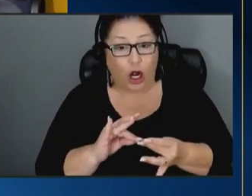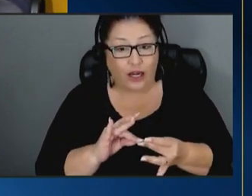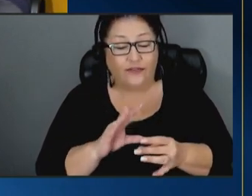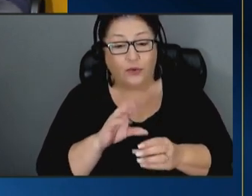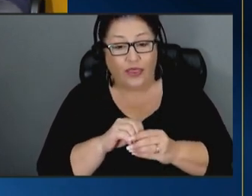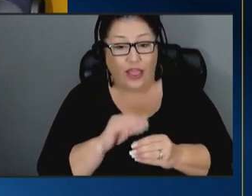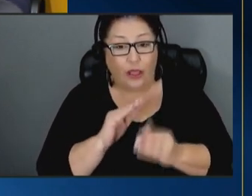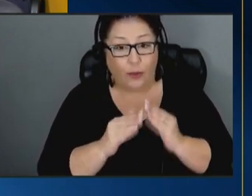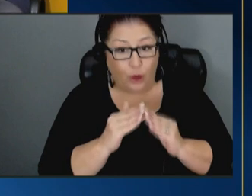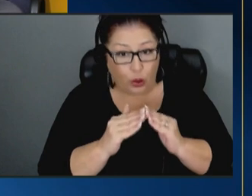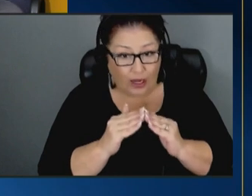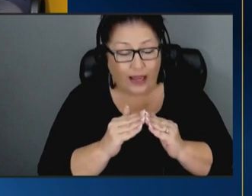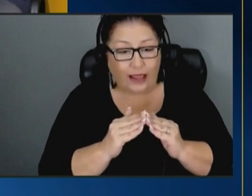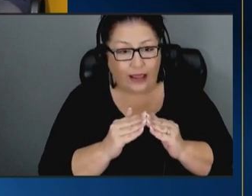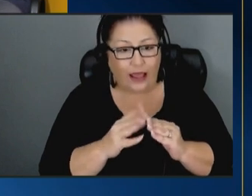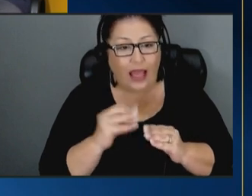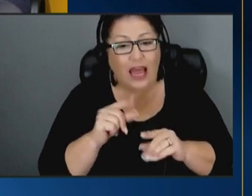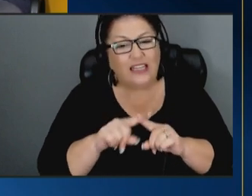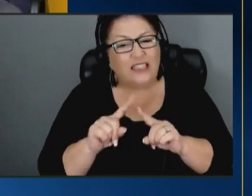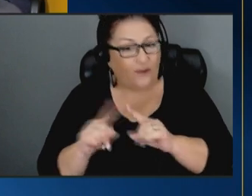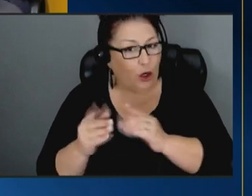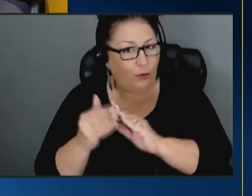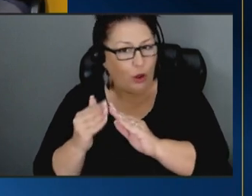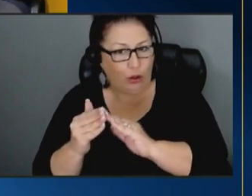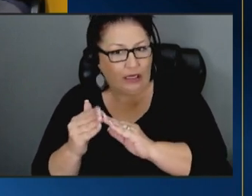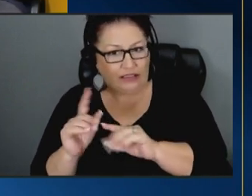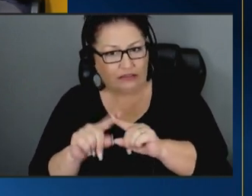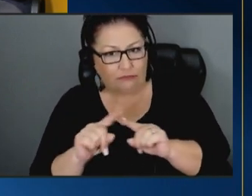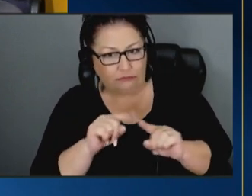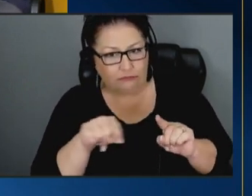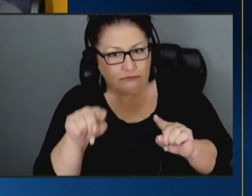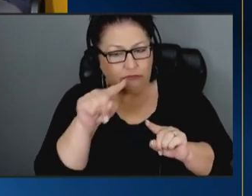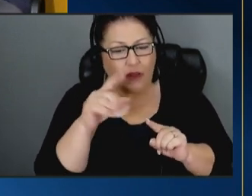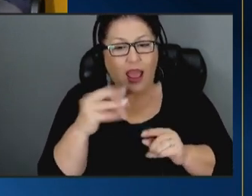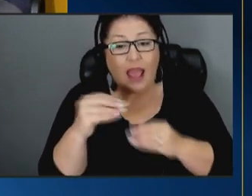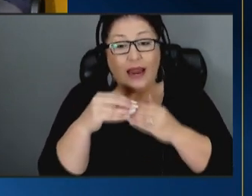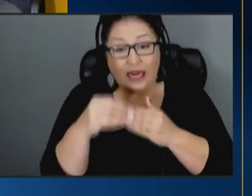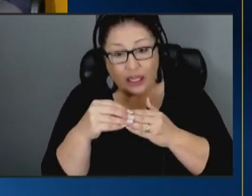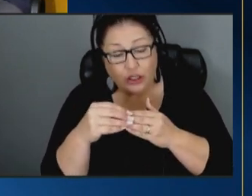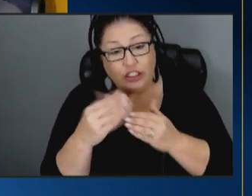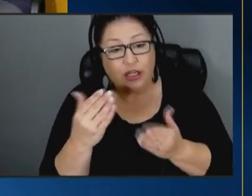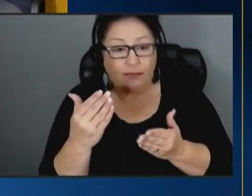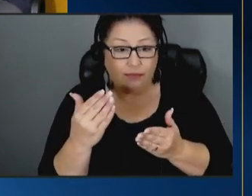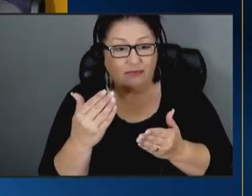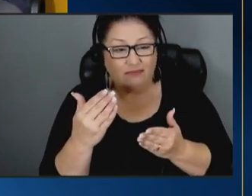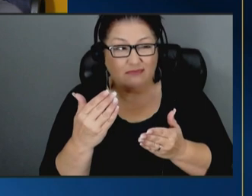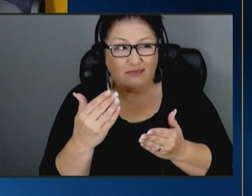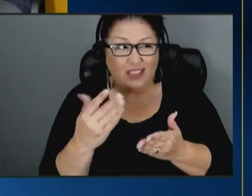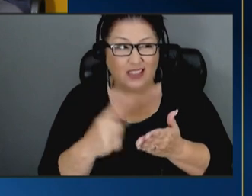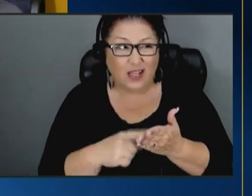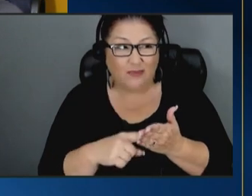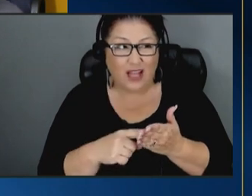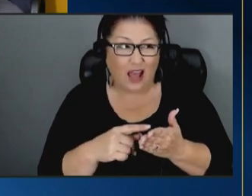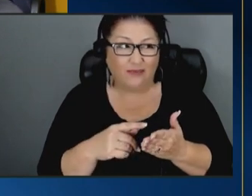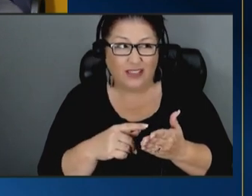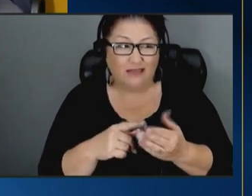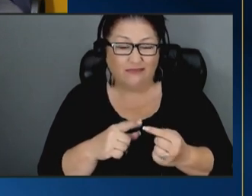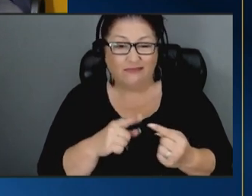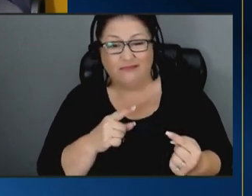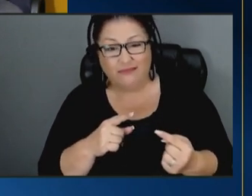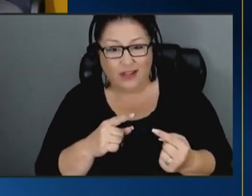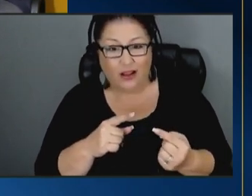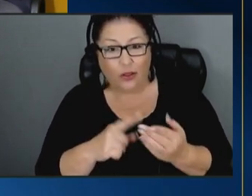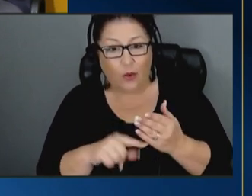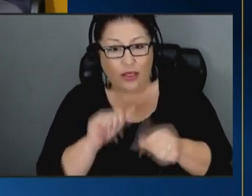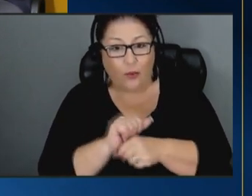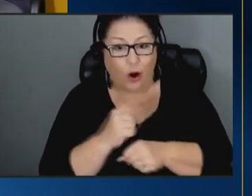that in and in different communities and in leadership that are somewhat counter sometimes to the work that we think and we know is important and so